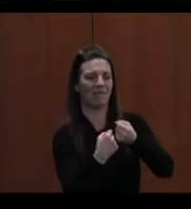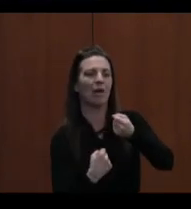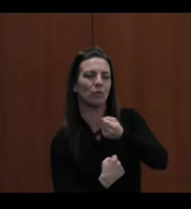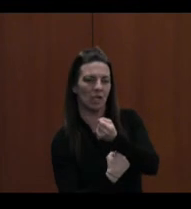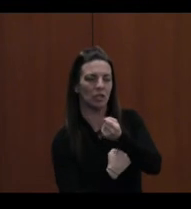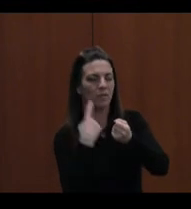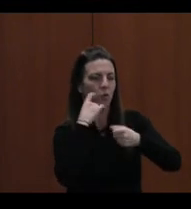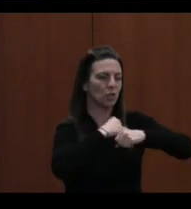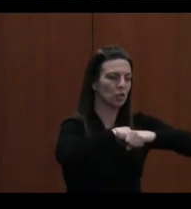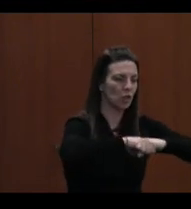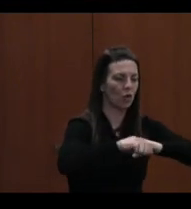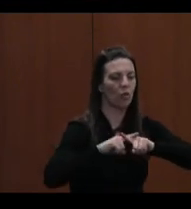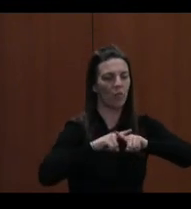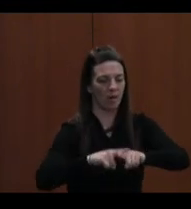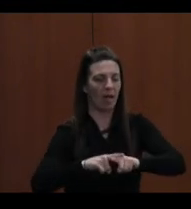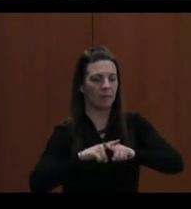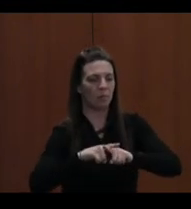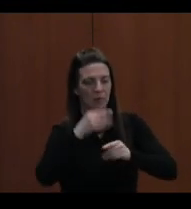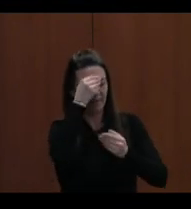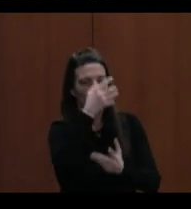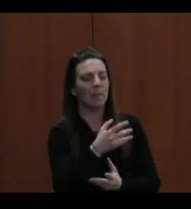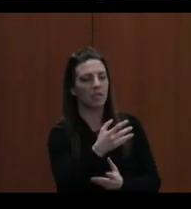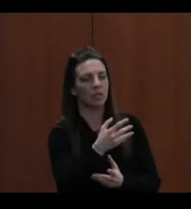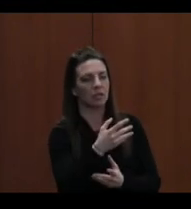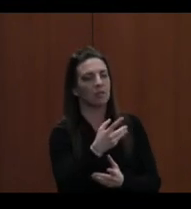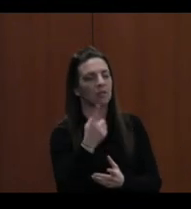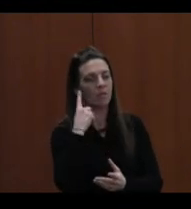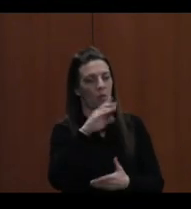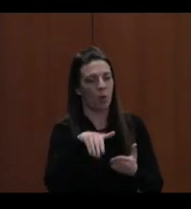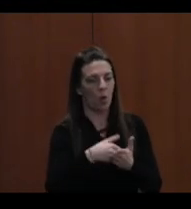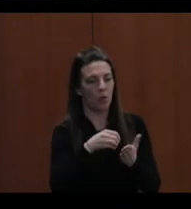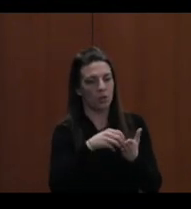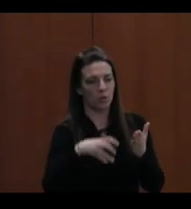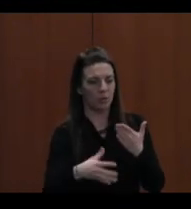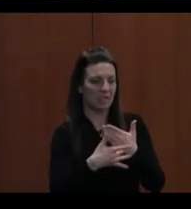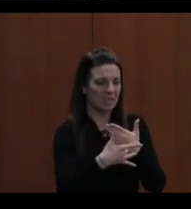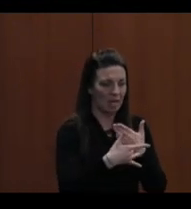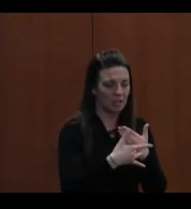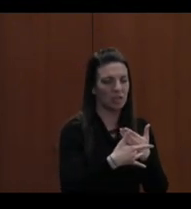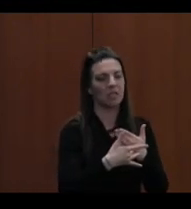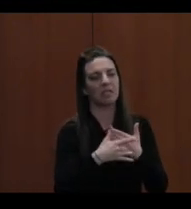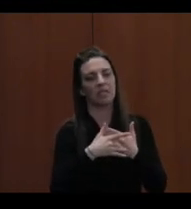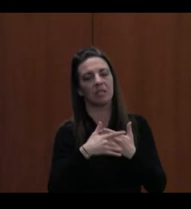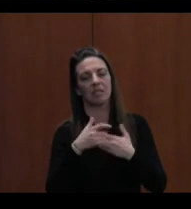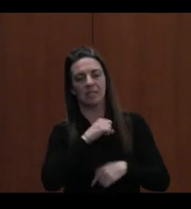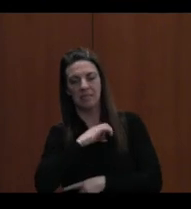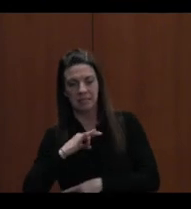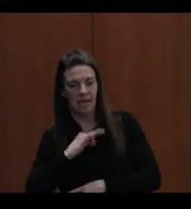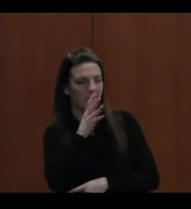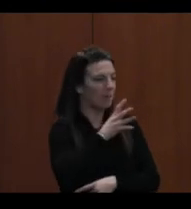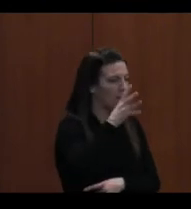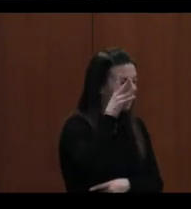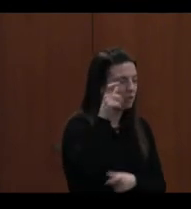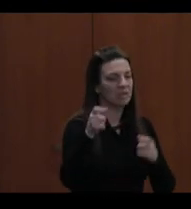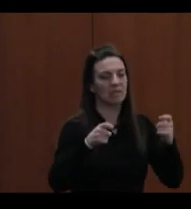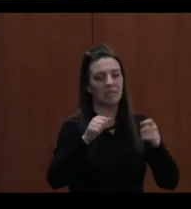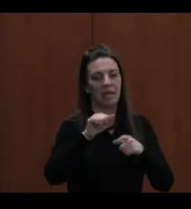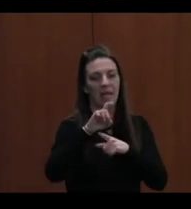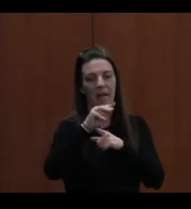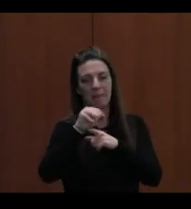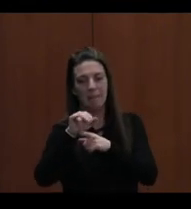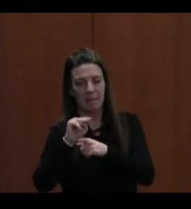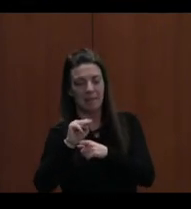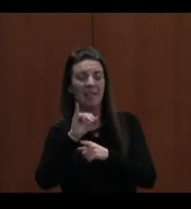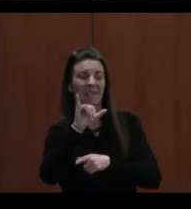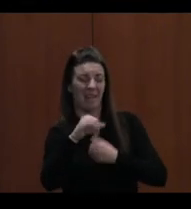data and solutions, for all students, teachers, administrators, staff, and parents. That foundational technology